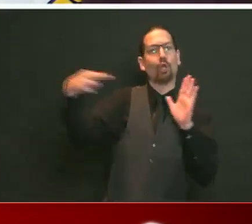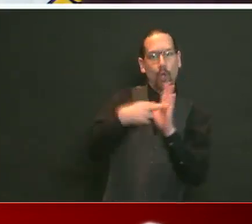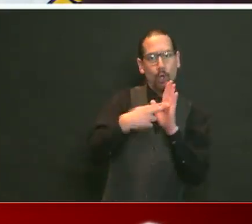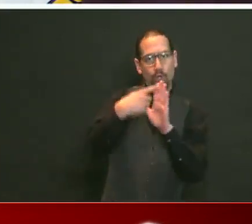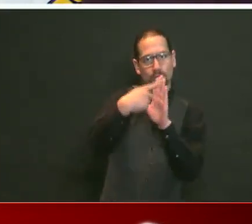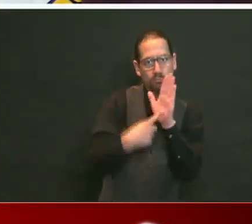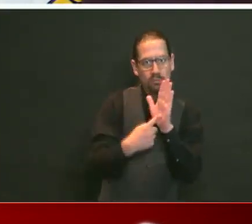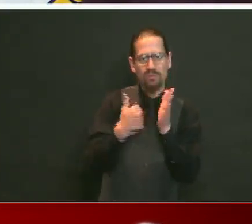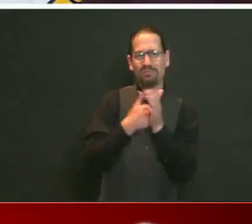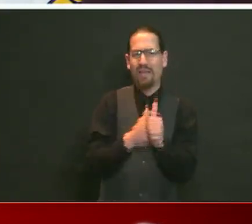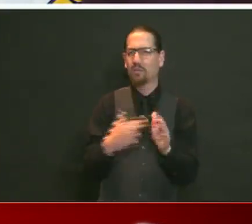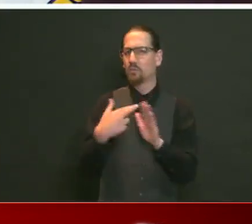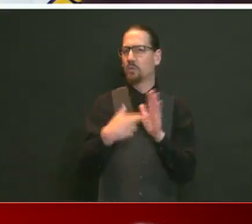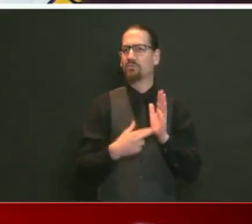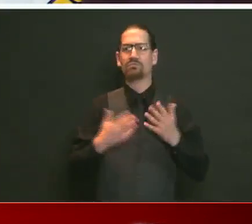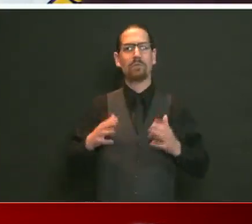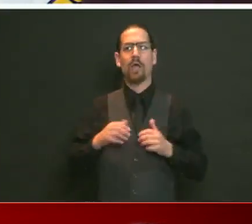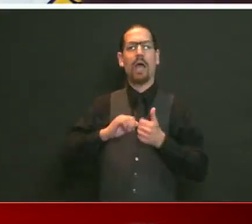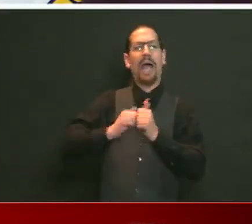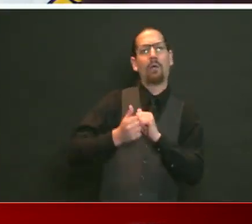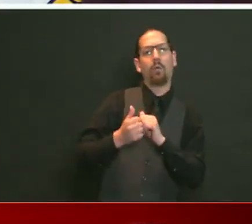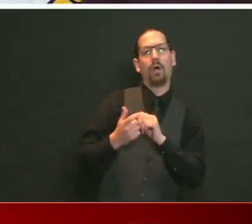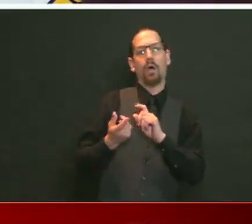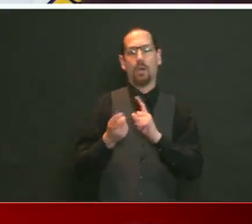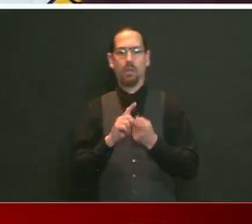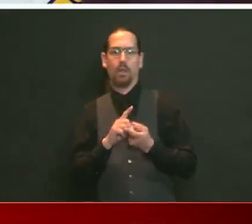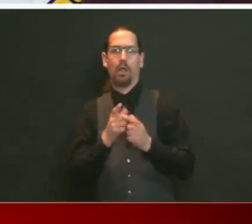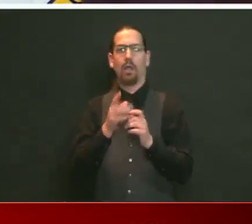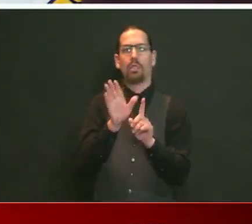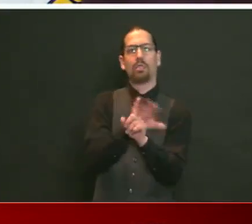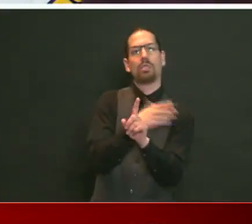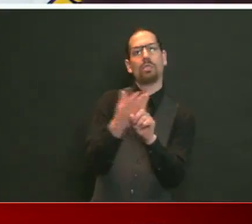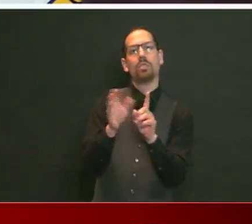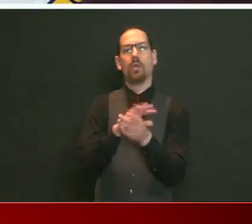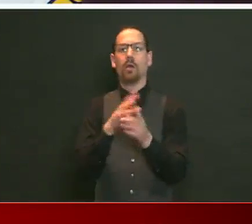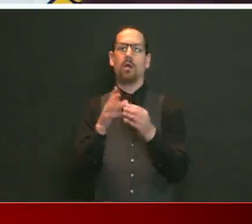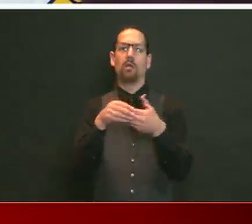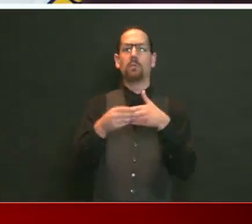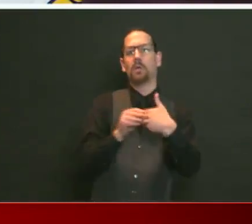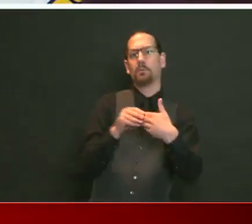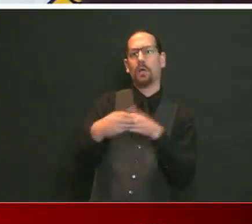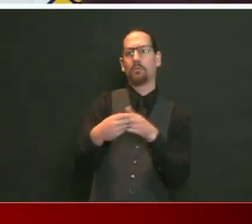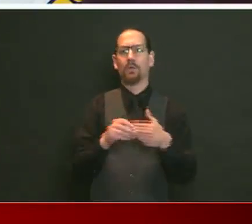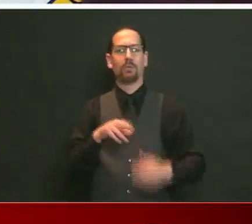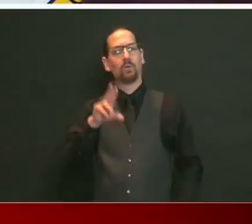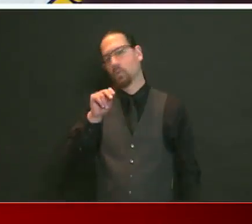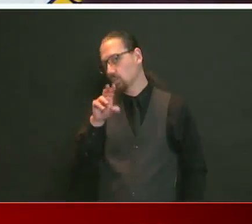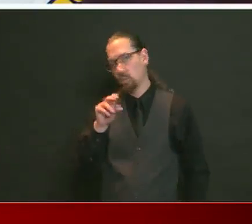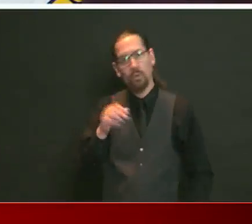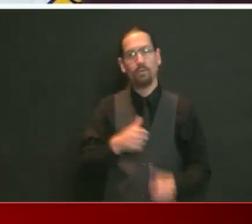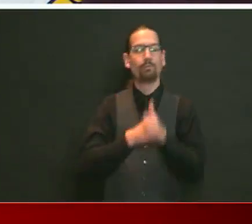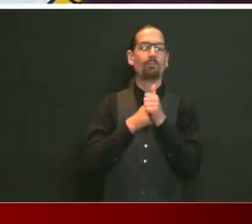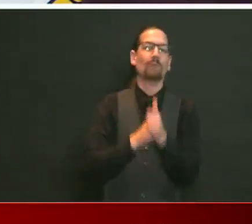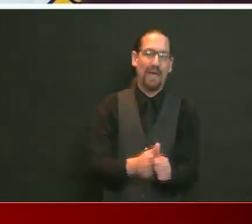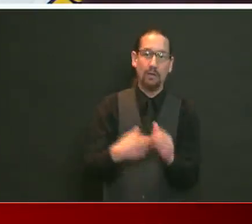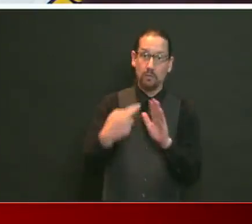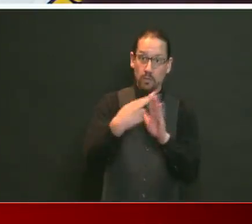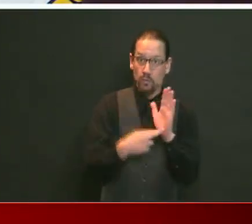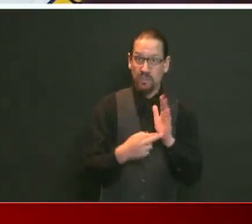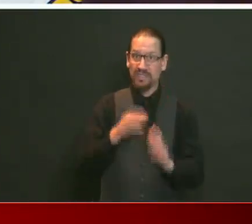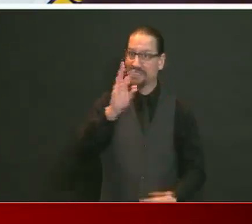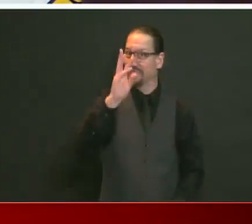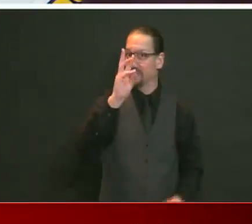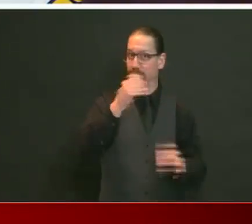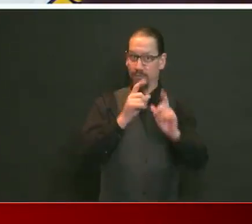not ask how you can get around the rules. Now, you know the rules. You have to stay six feet apart. If you can't stay six feet